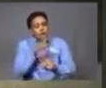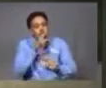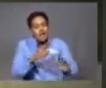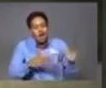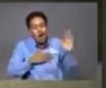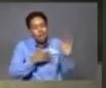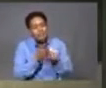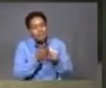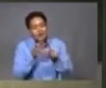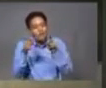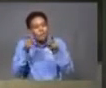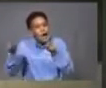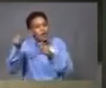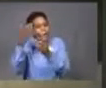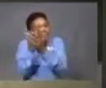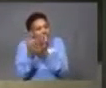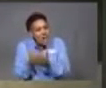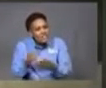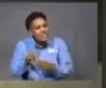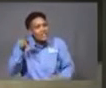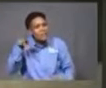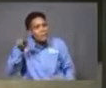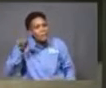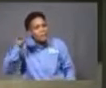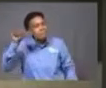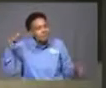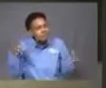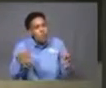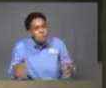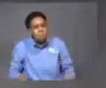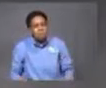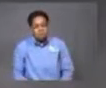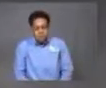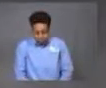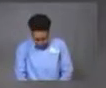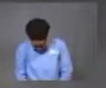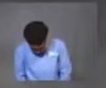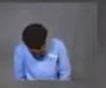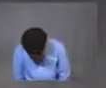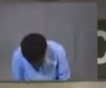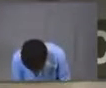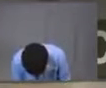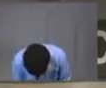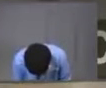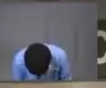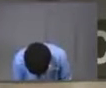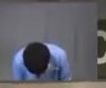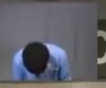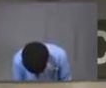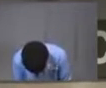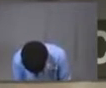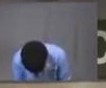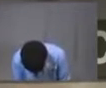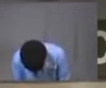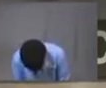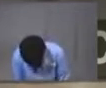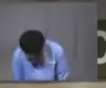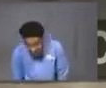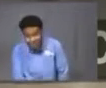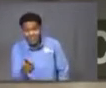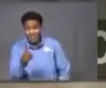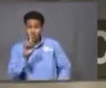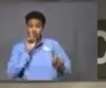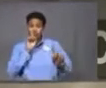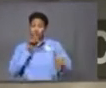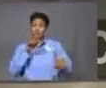committed to dealing with those factors in the People's National Party. Your rebuttal, Mr. Holness. I think it's a simple thing that